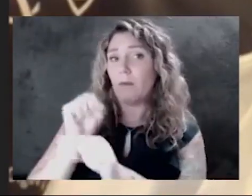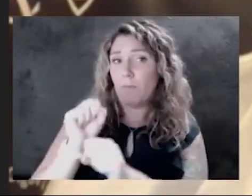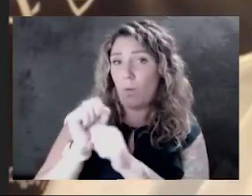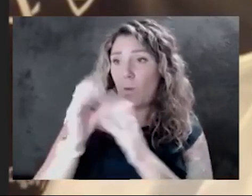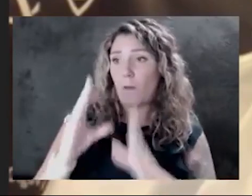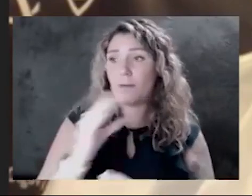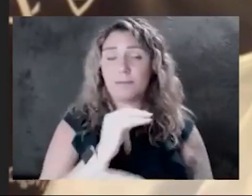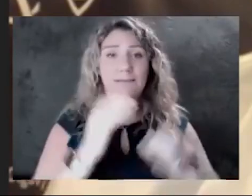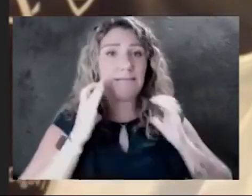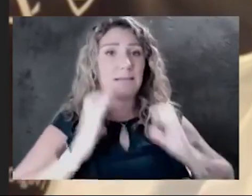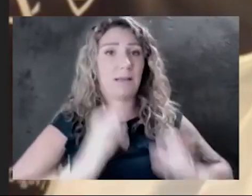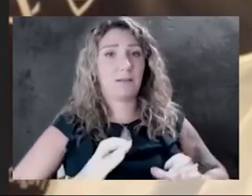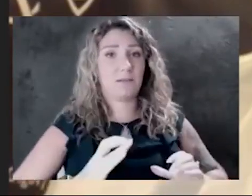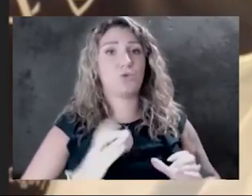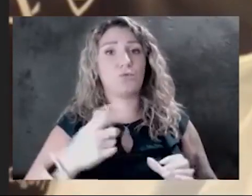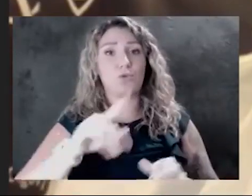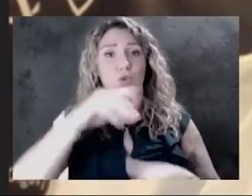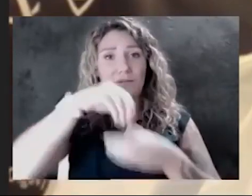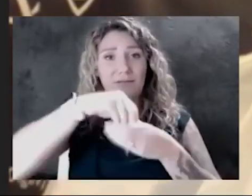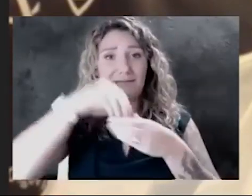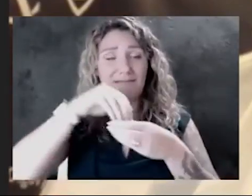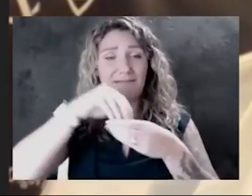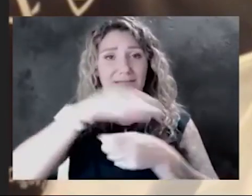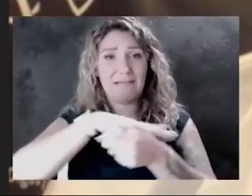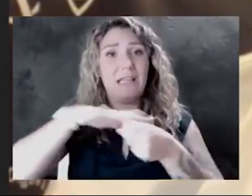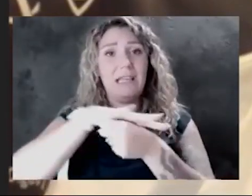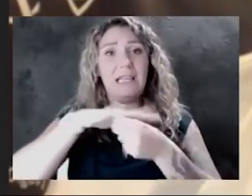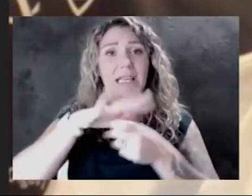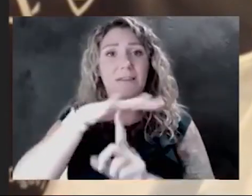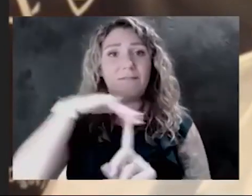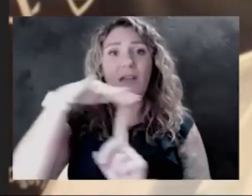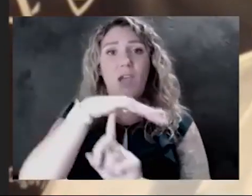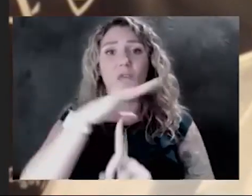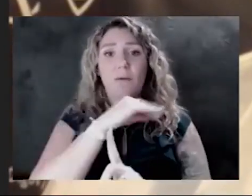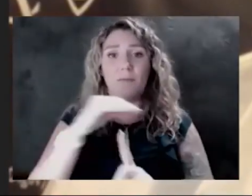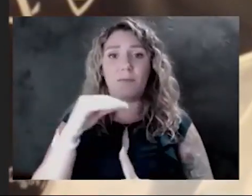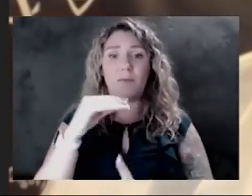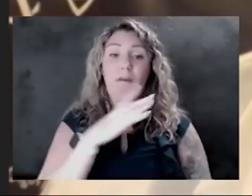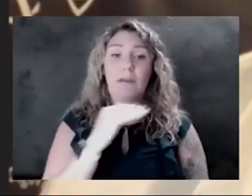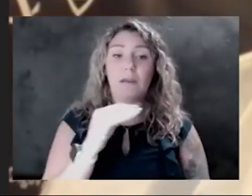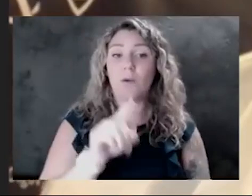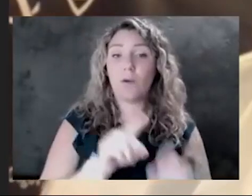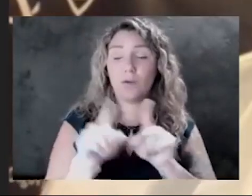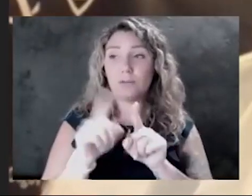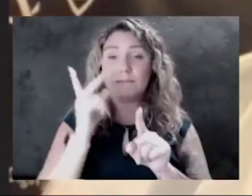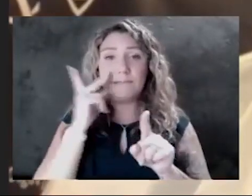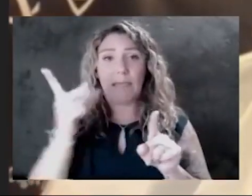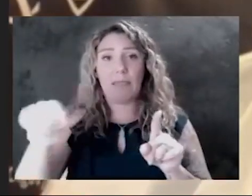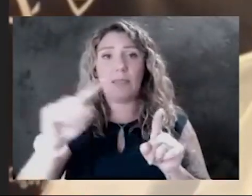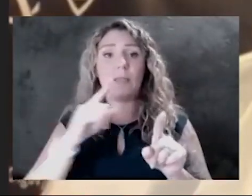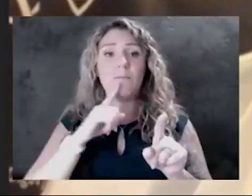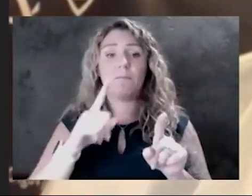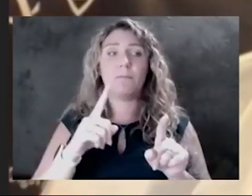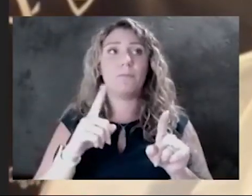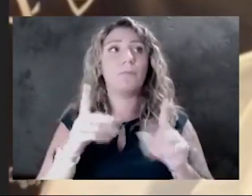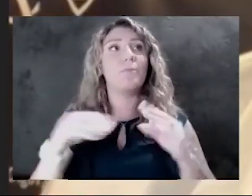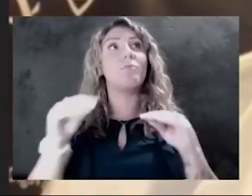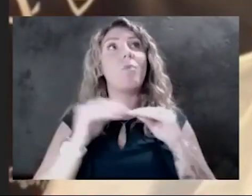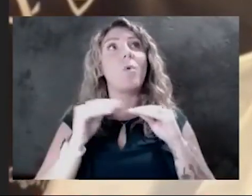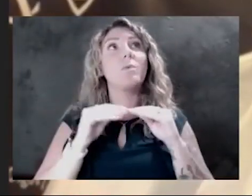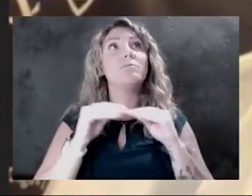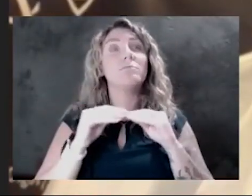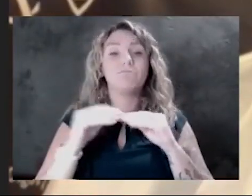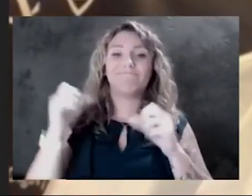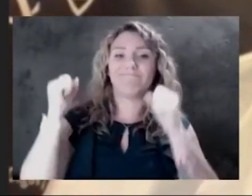customers who are in indoor environments. And I'd like to see OSHA also move towards strong